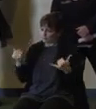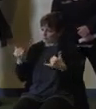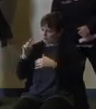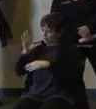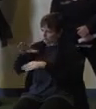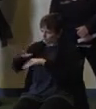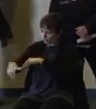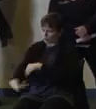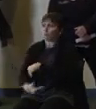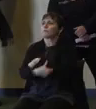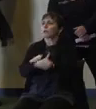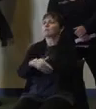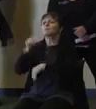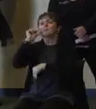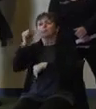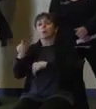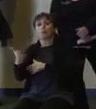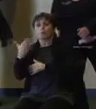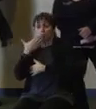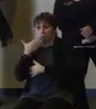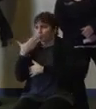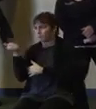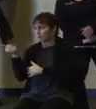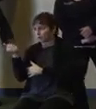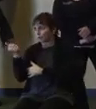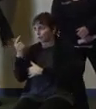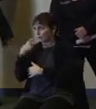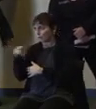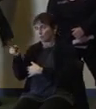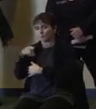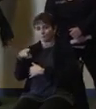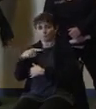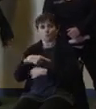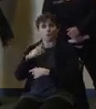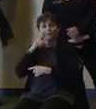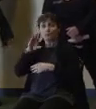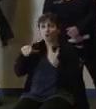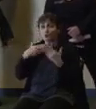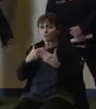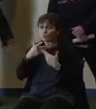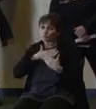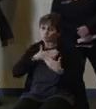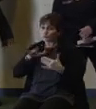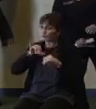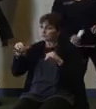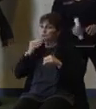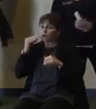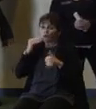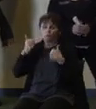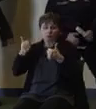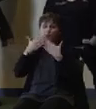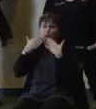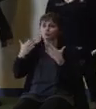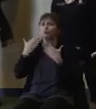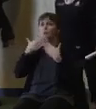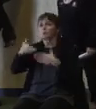in a whole different reality. Cannot thank you enough to each and every one of you who have done the right thing overwhelmingly. God bless you all. Stay safe.